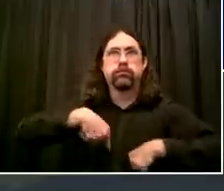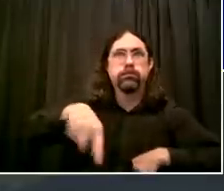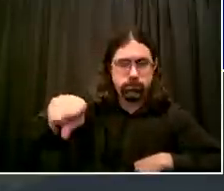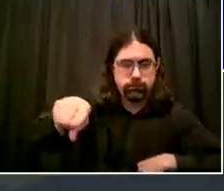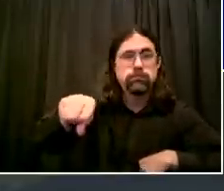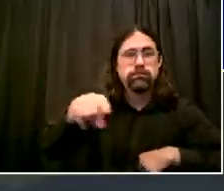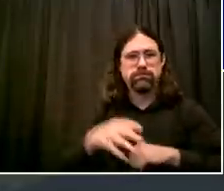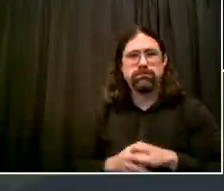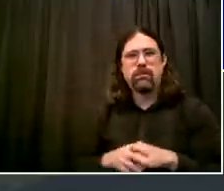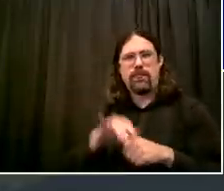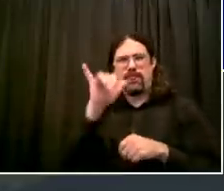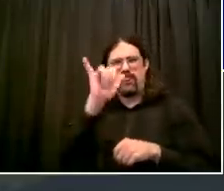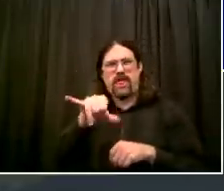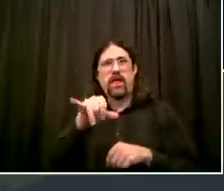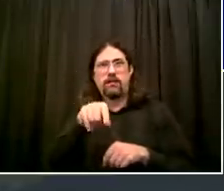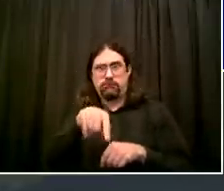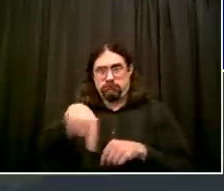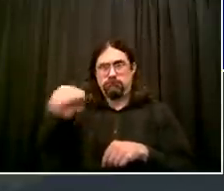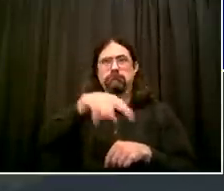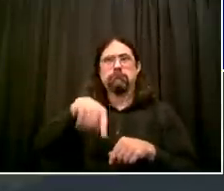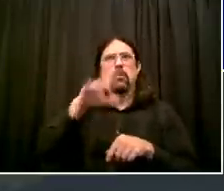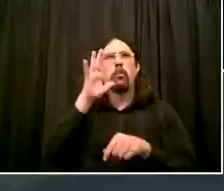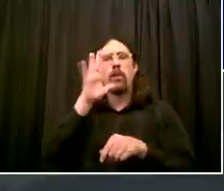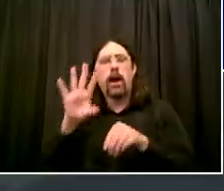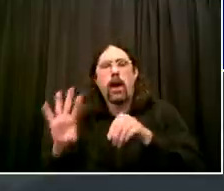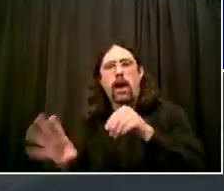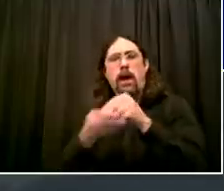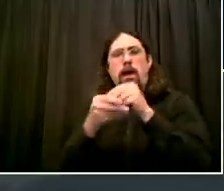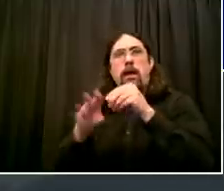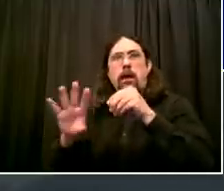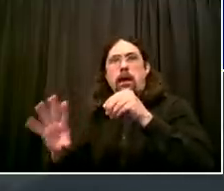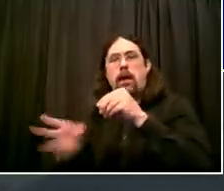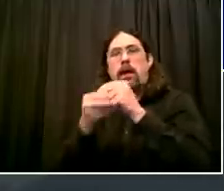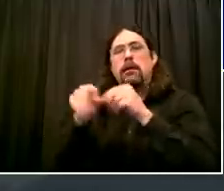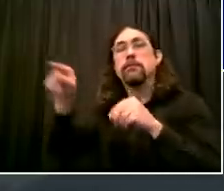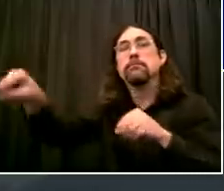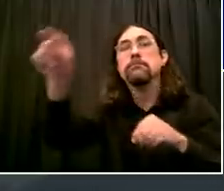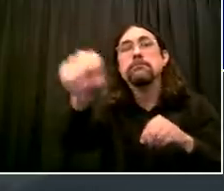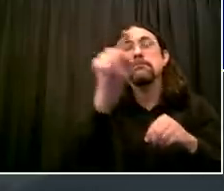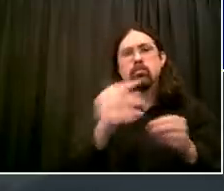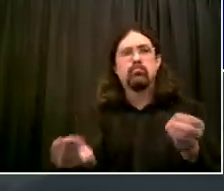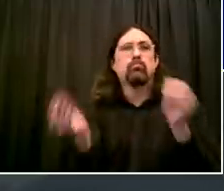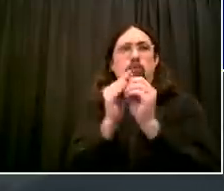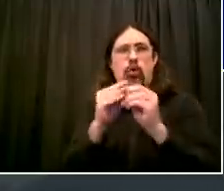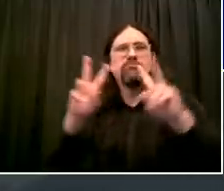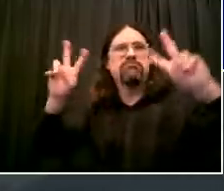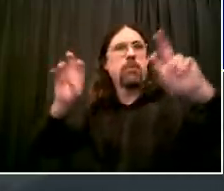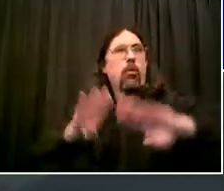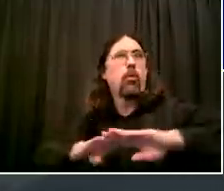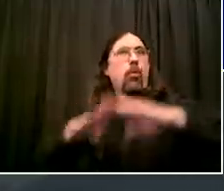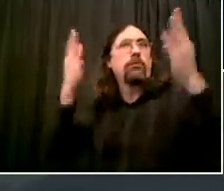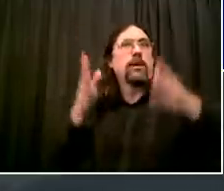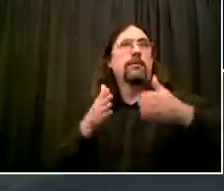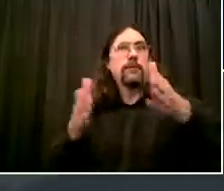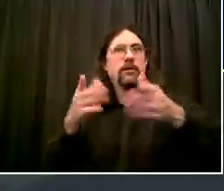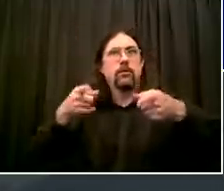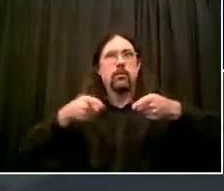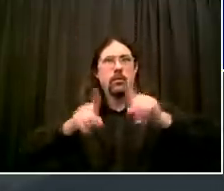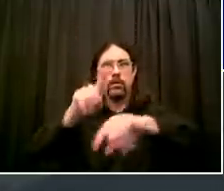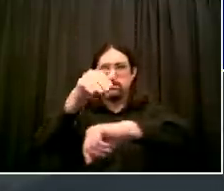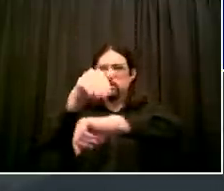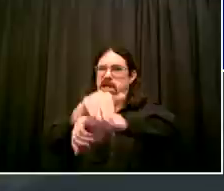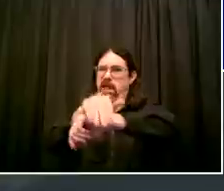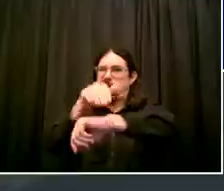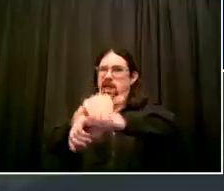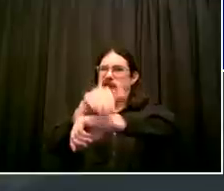associations. In some cases, those organizations will want to work with neighboring restaurants to turn those into seating areas so the